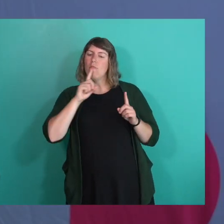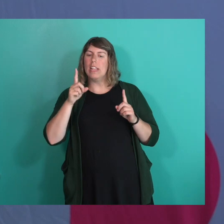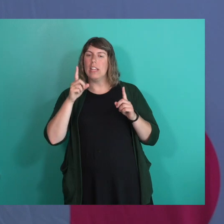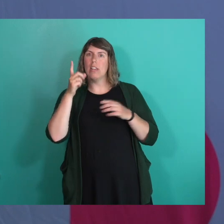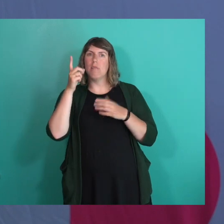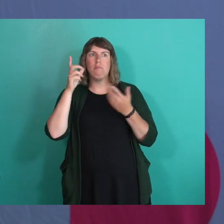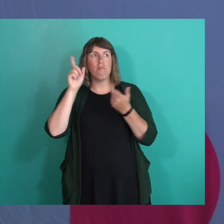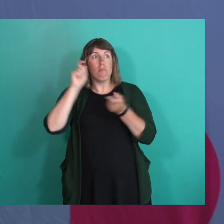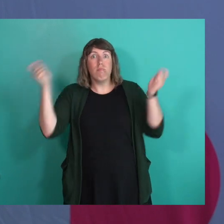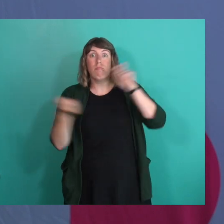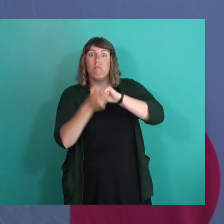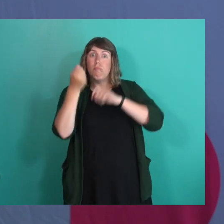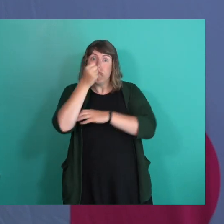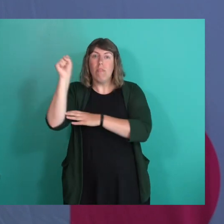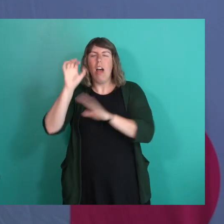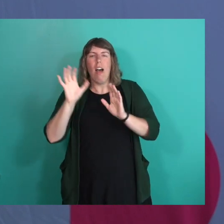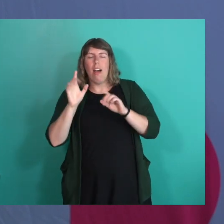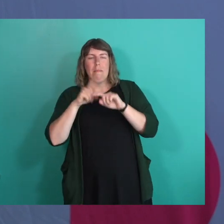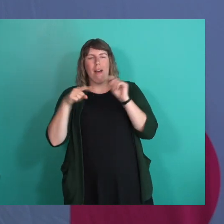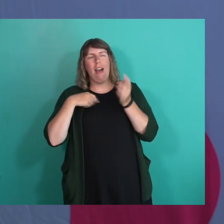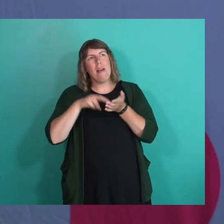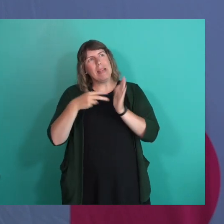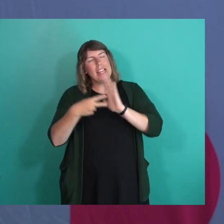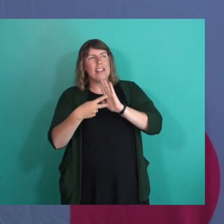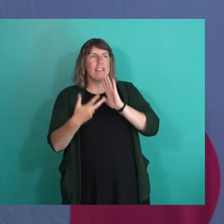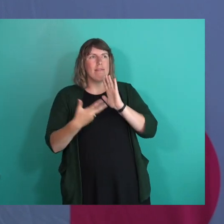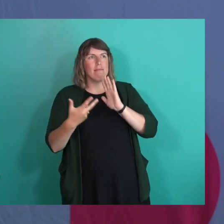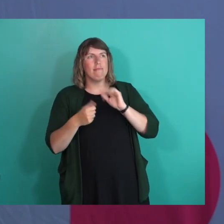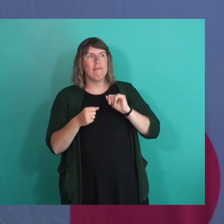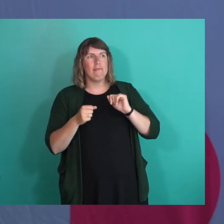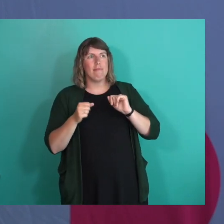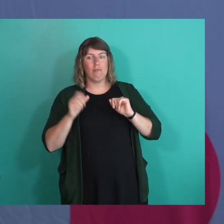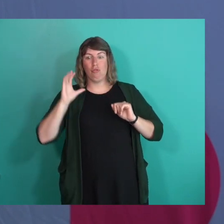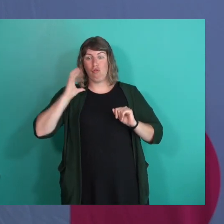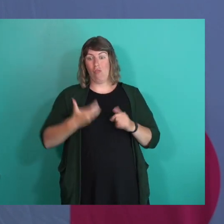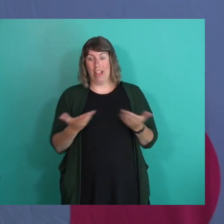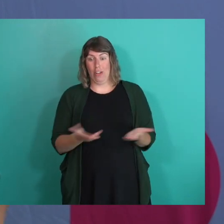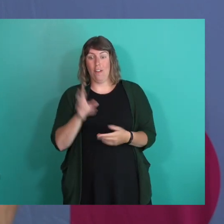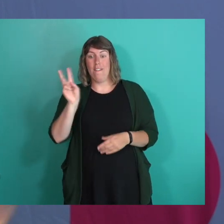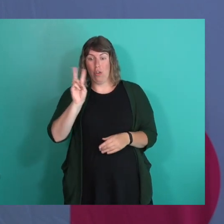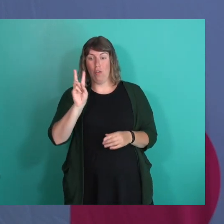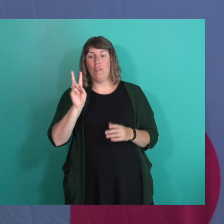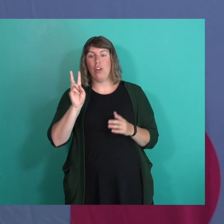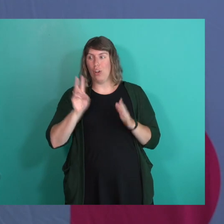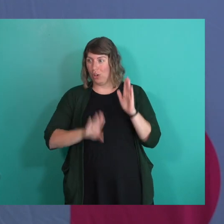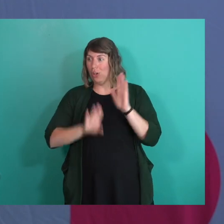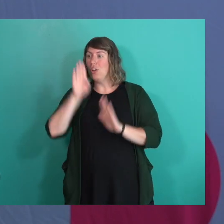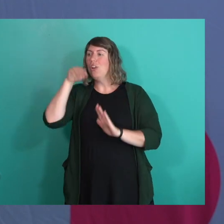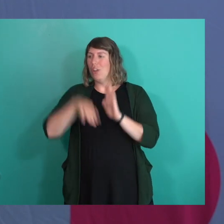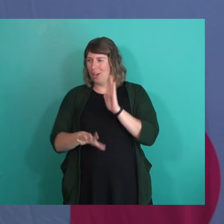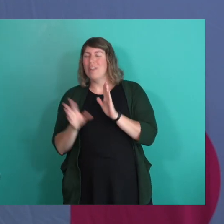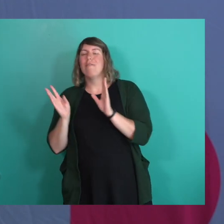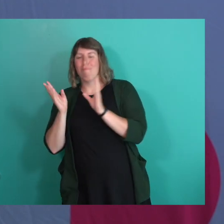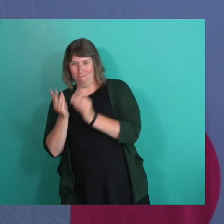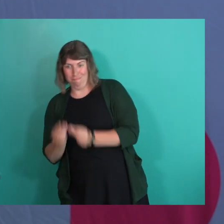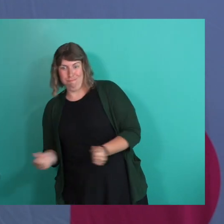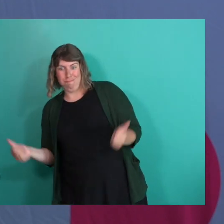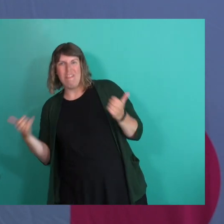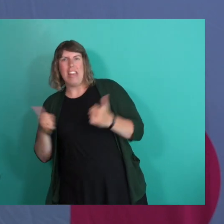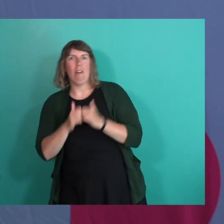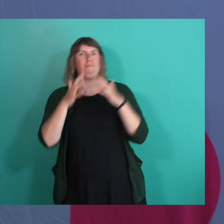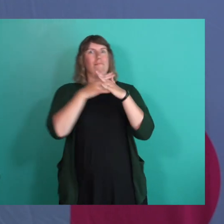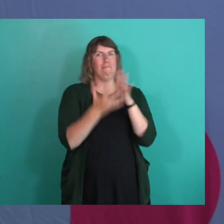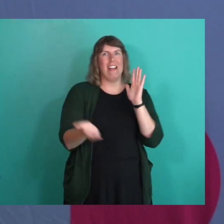It's not like it ever went anywhere, but it's just, you know, drag in Vancouver has been on a bit of a journey. And these last few years,